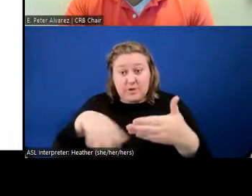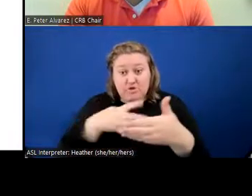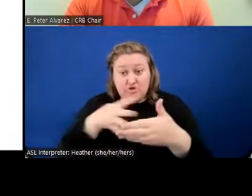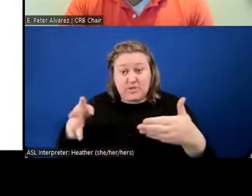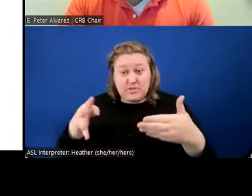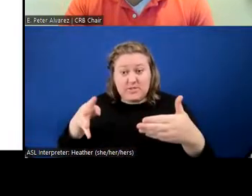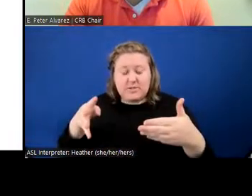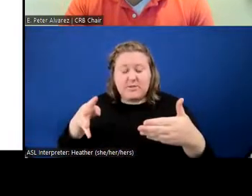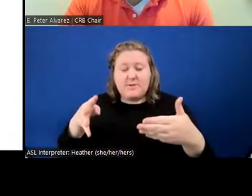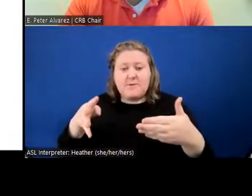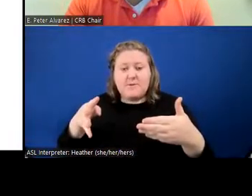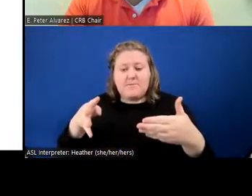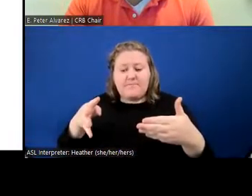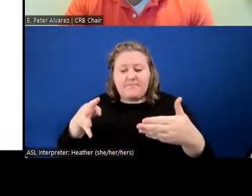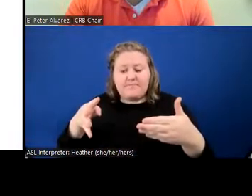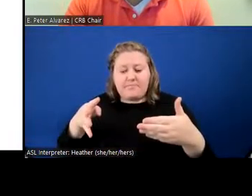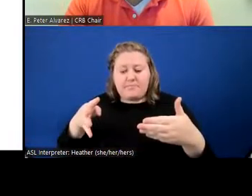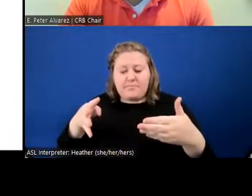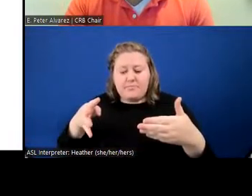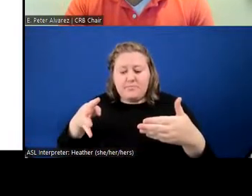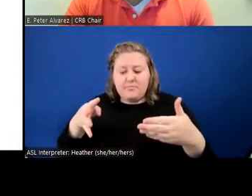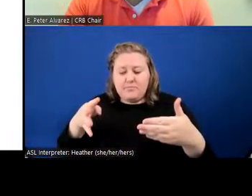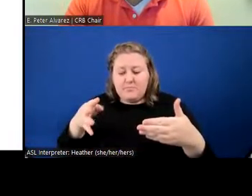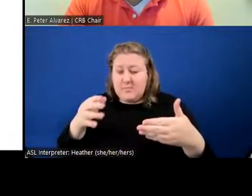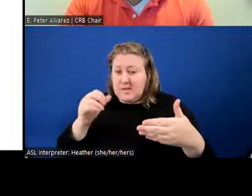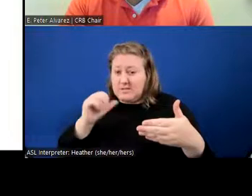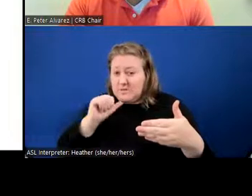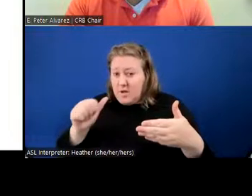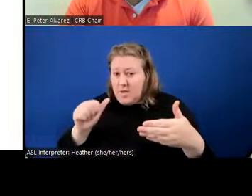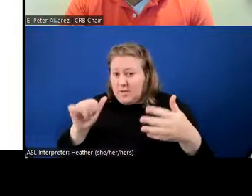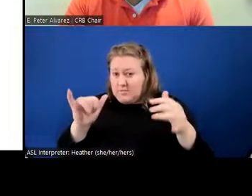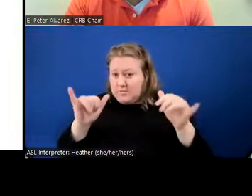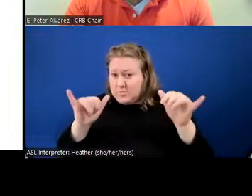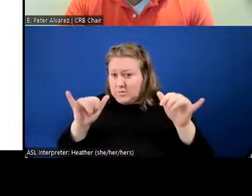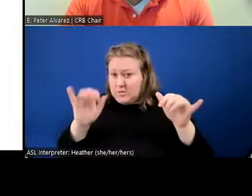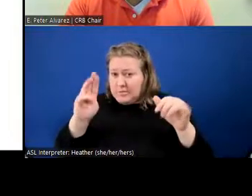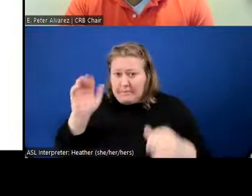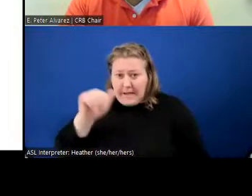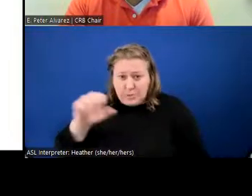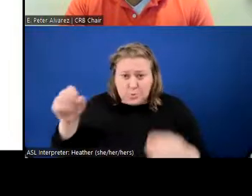Is there not a general standard that's put across Massachusetts?